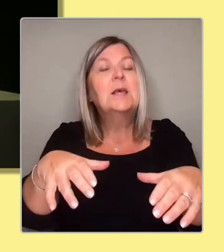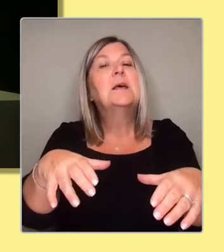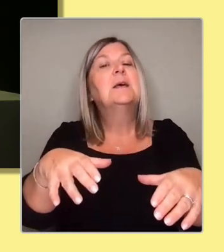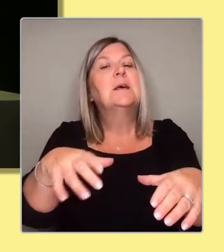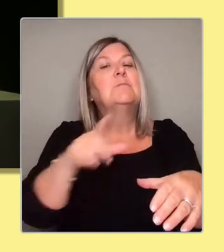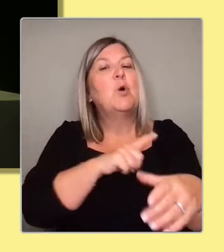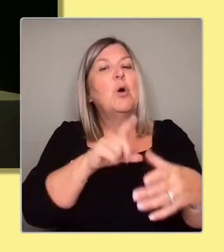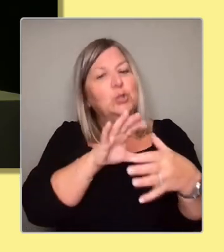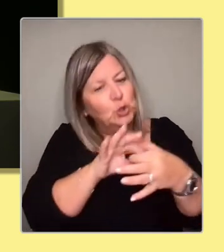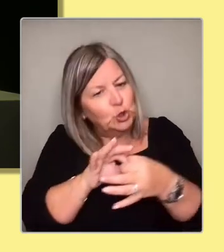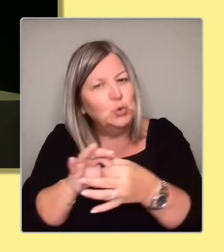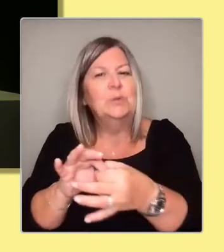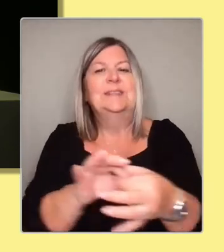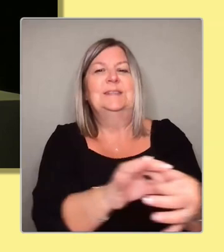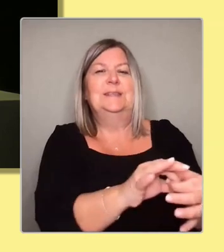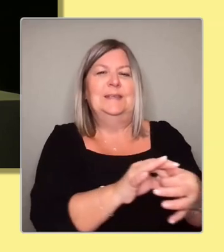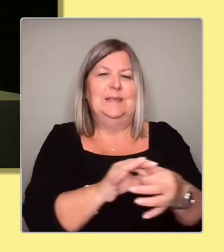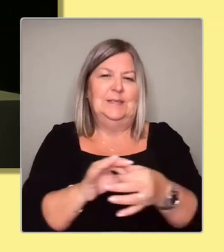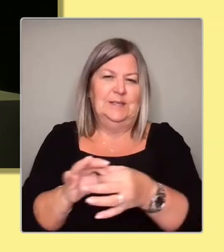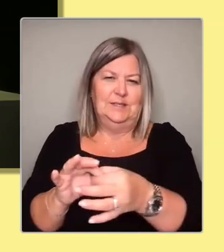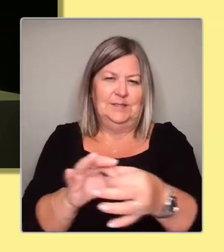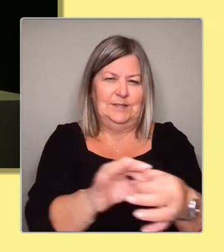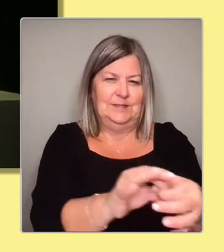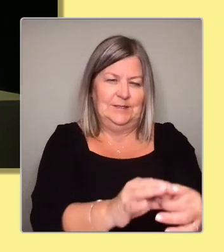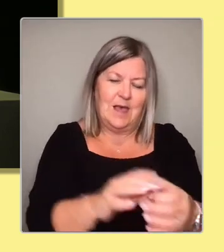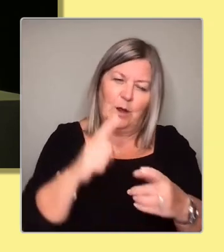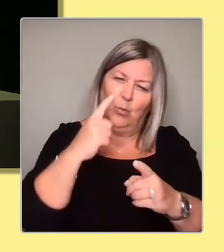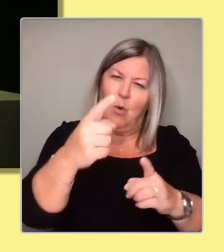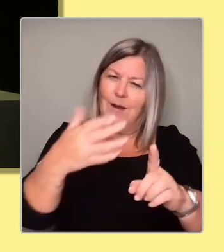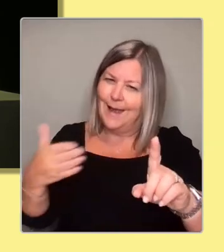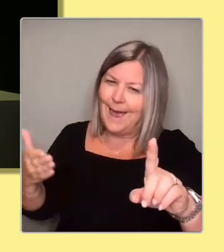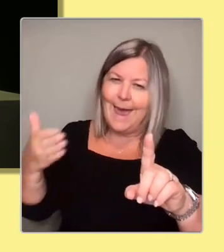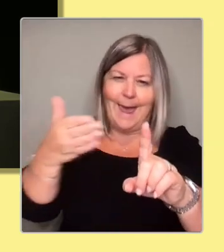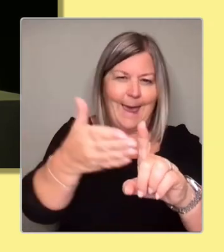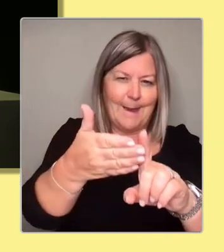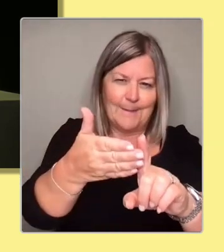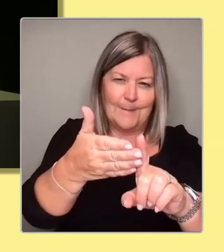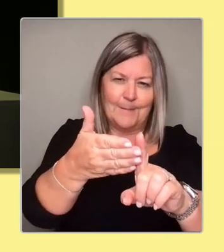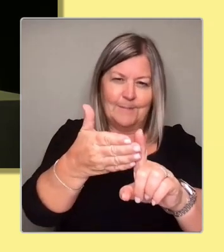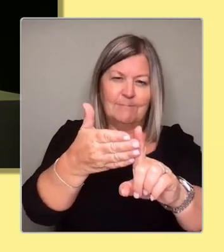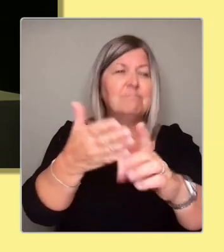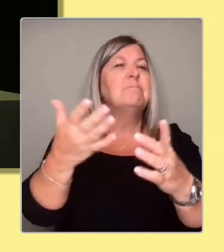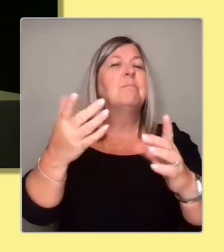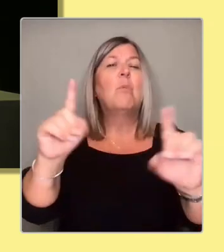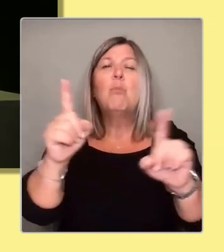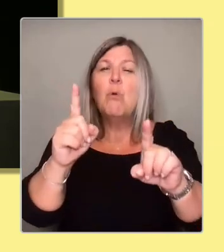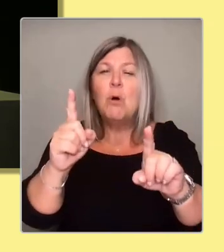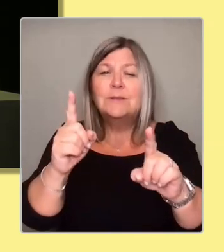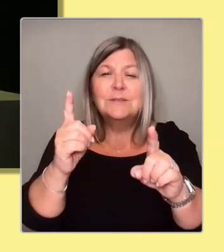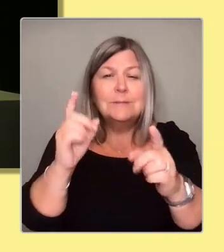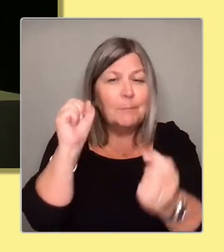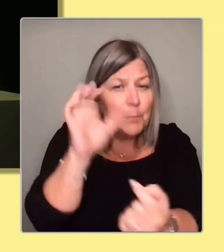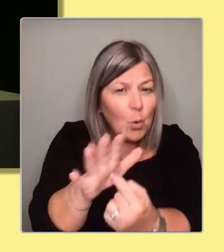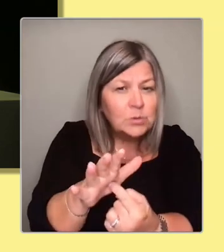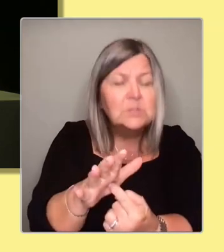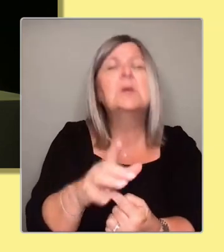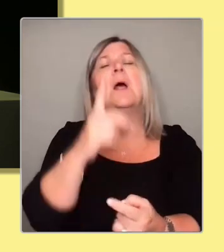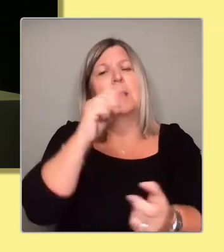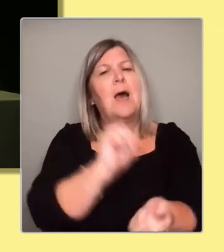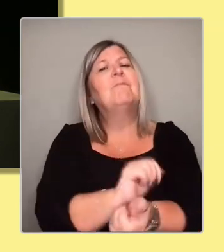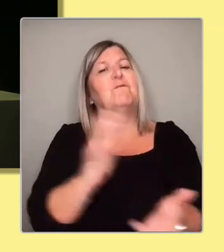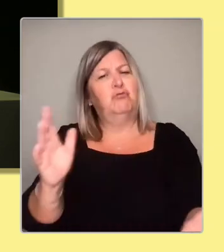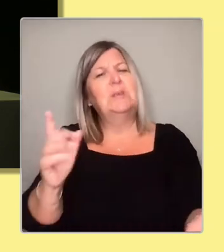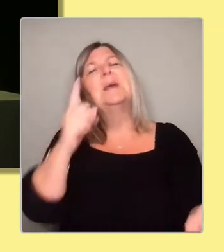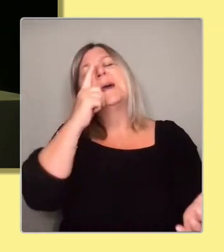The goal that whatever else matters, we can be free, we can be sovereign, and we can